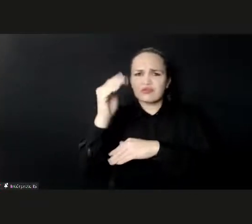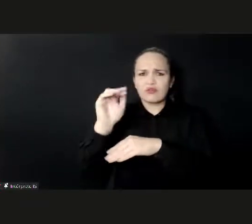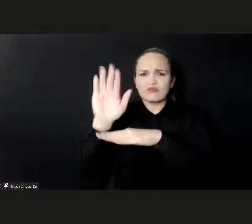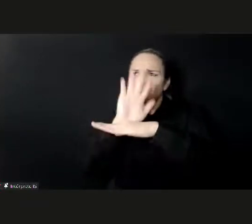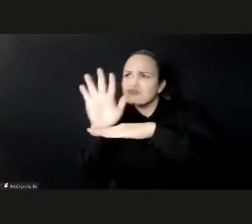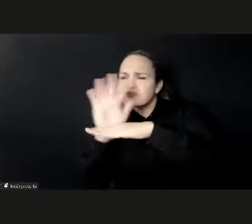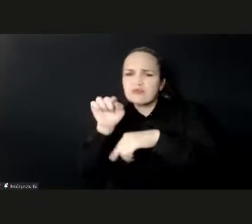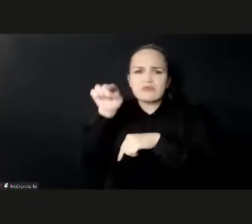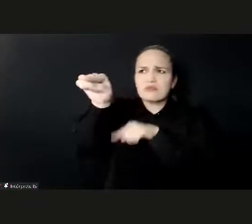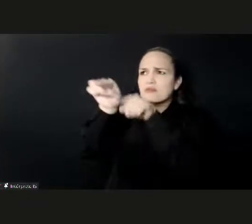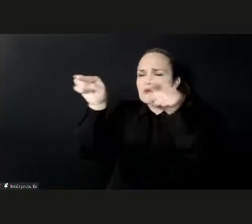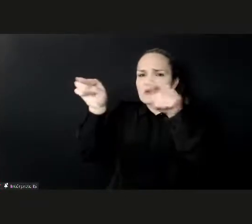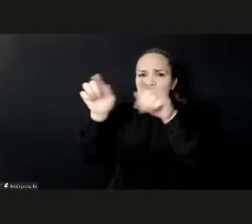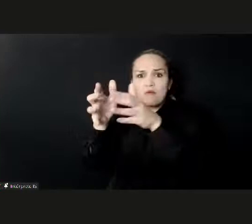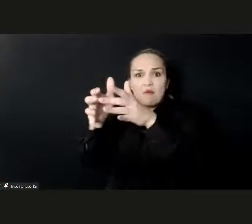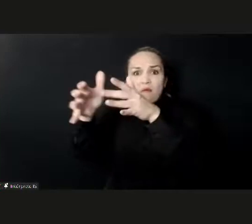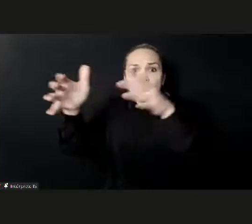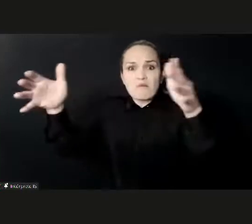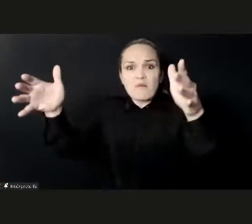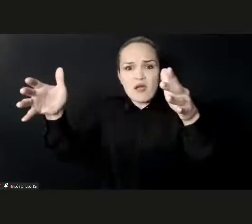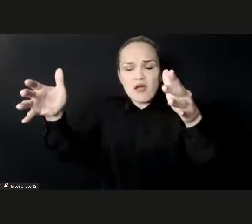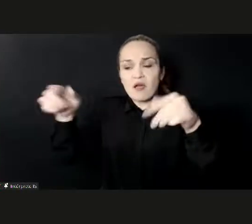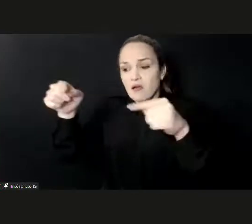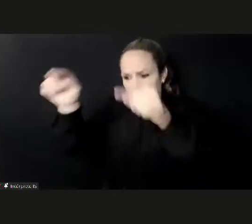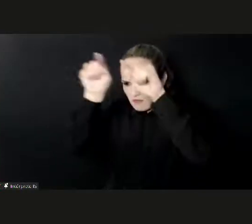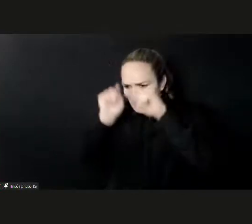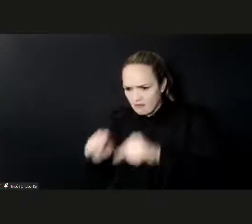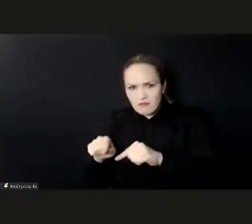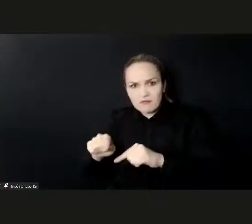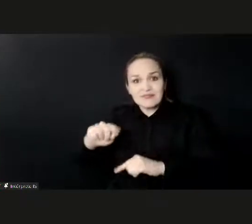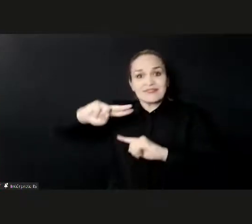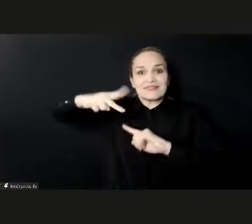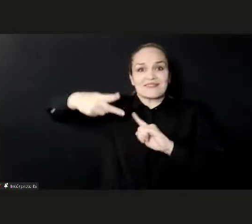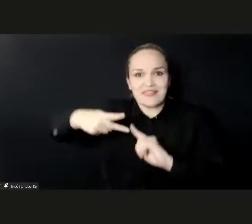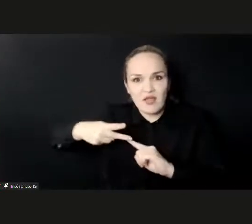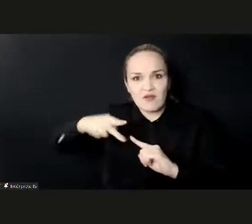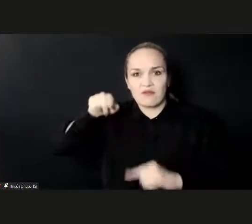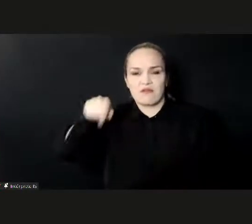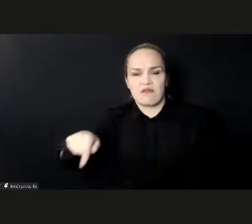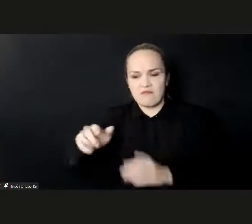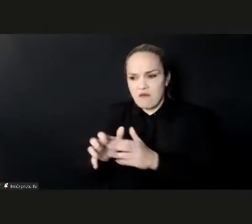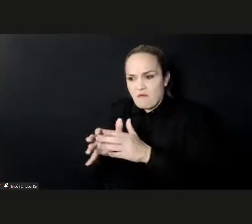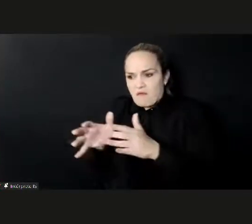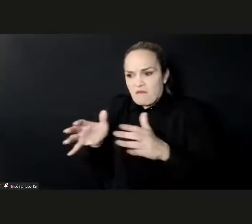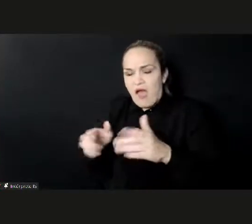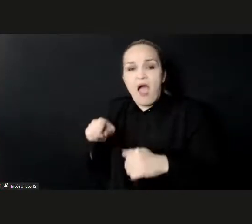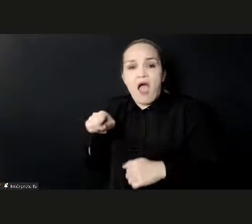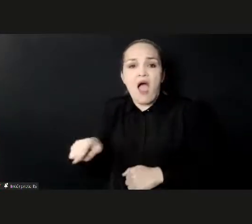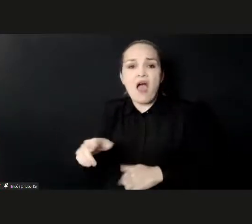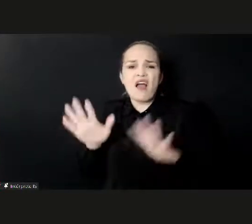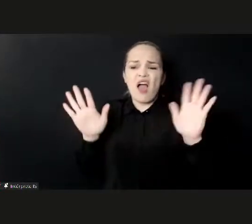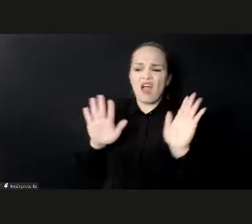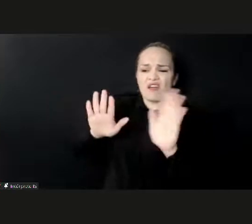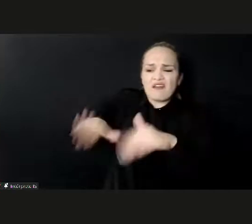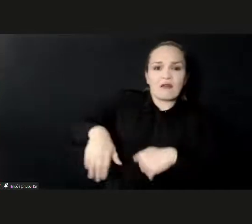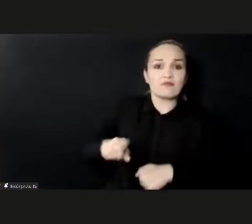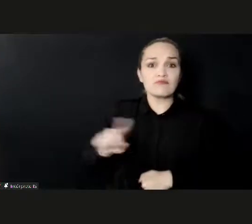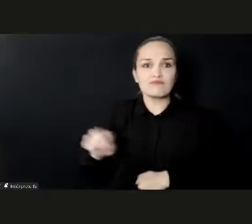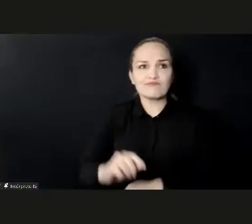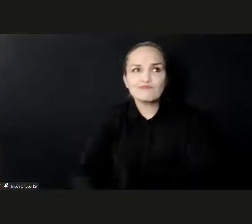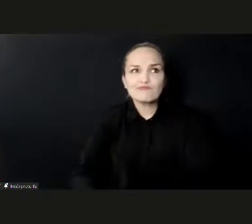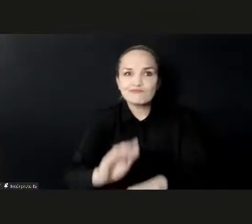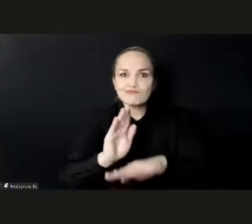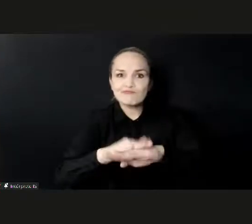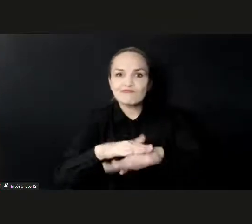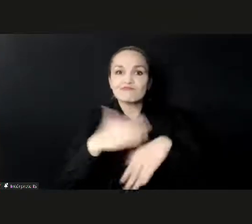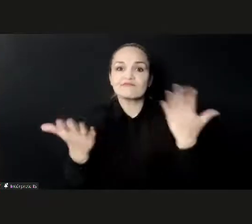messages to go out there, not just to ministers of culture, but to ministers of finance and economy. Those are the ones we